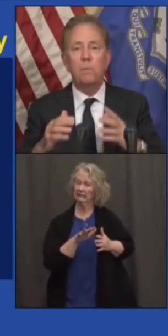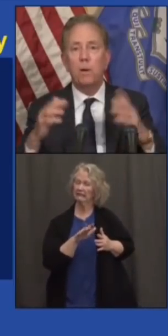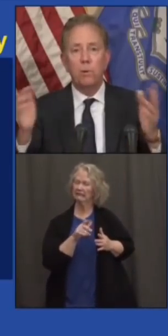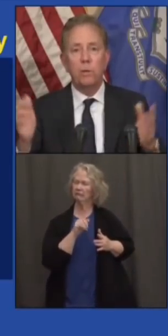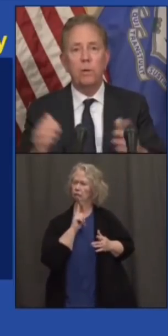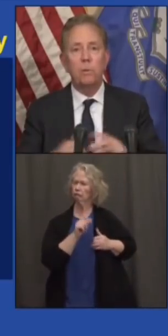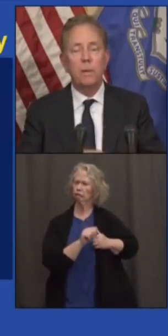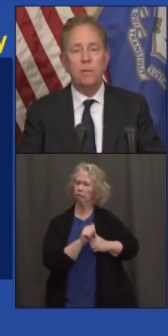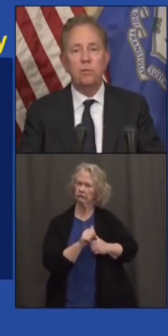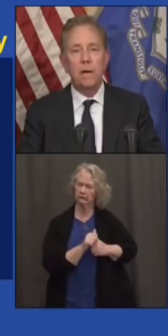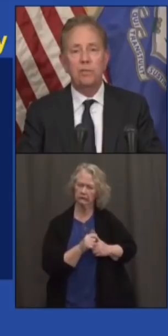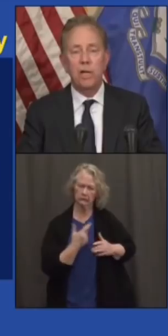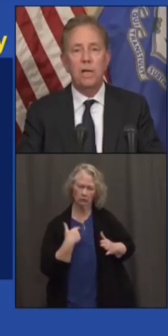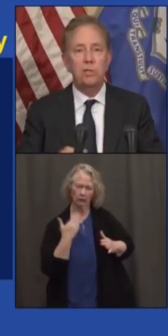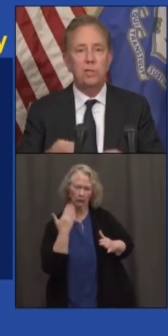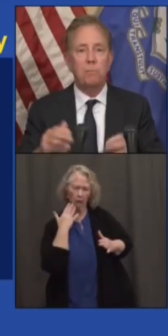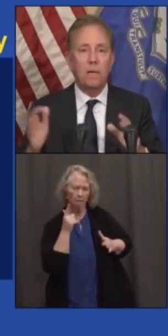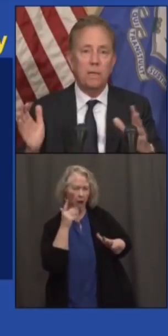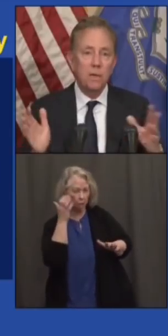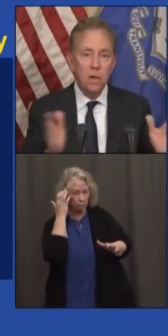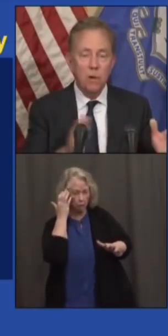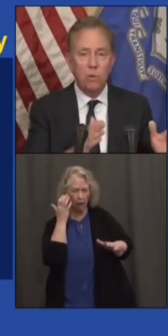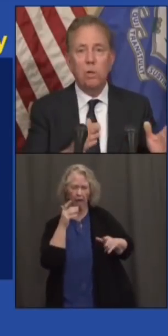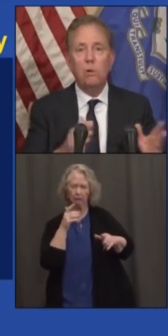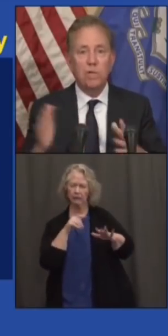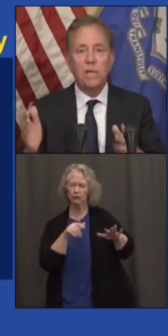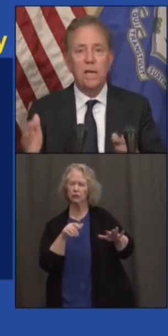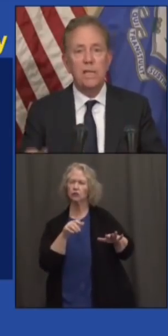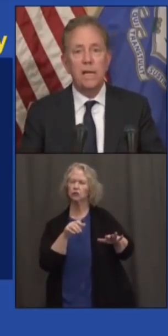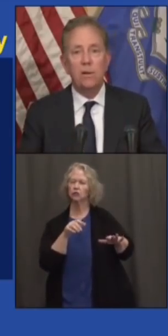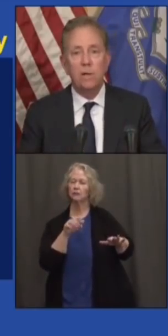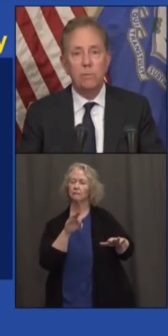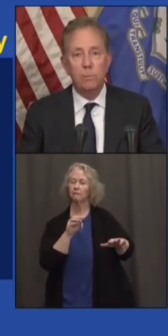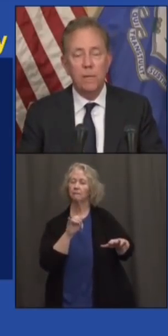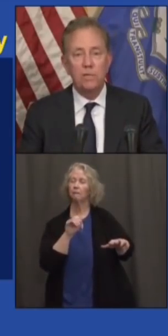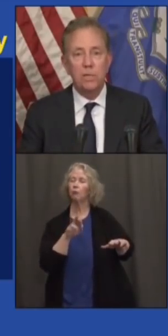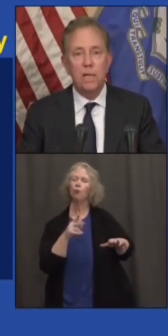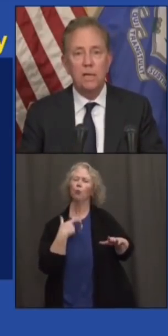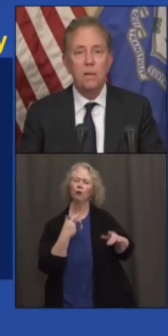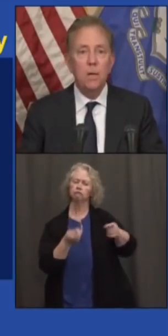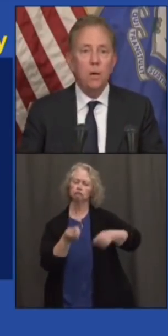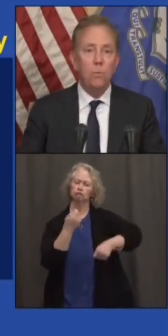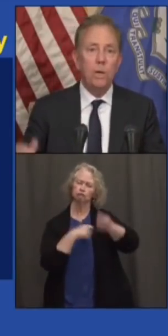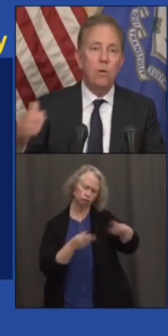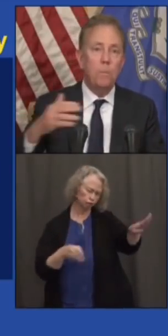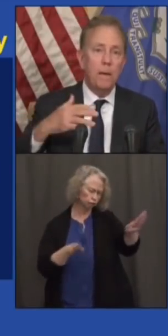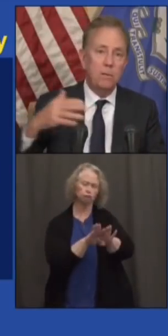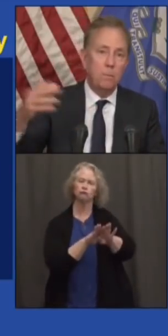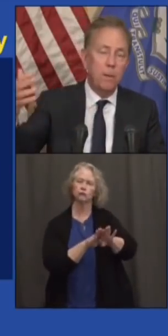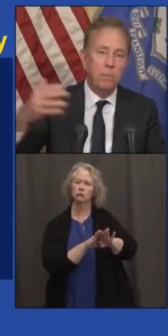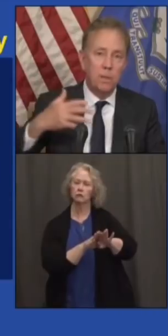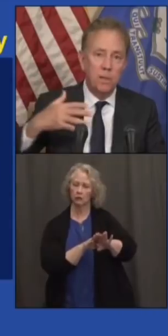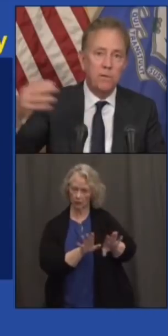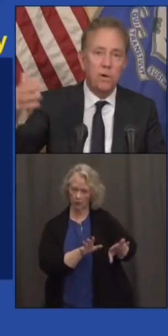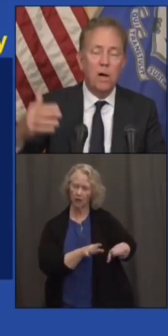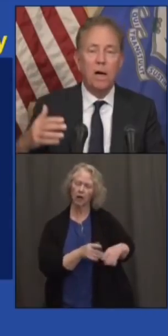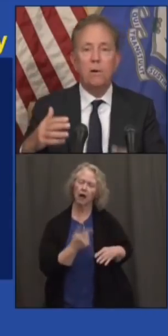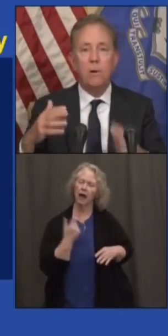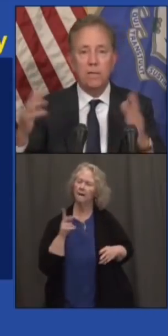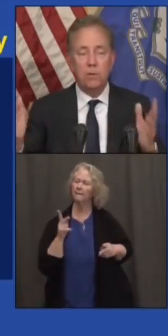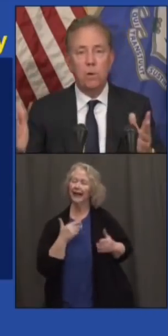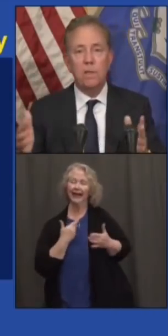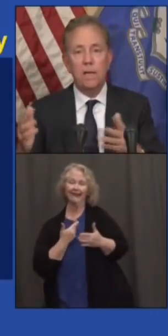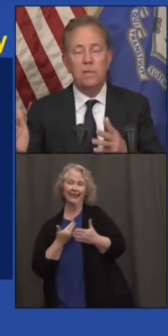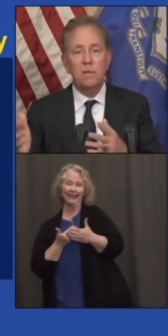we know about Mira. We know about the trash to energy plant. We're closing that down and replacing that. We know about the people that live near